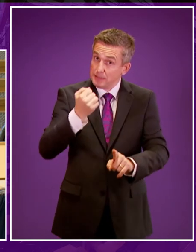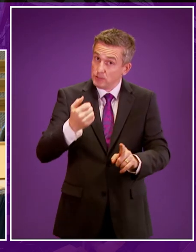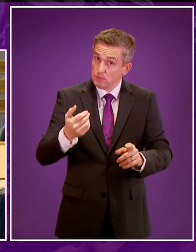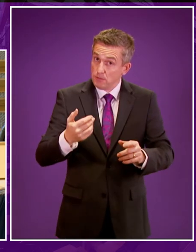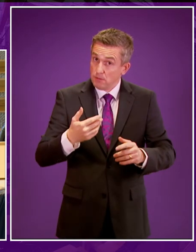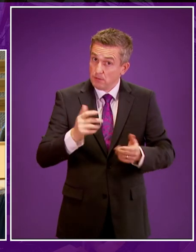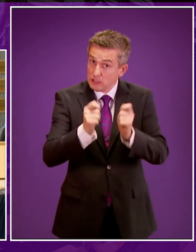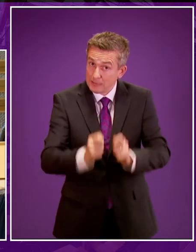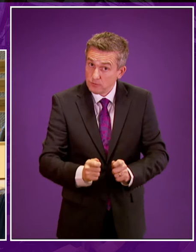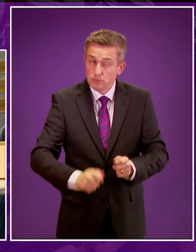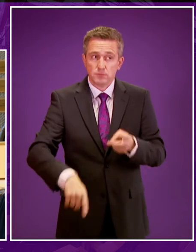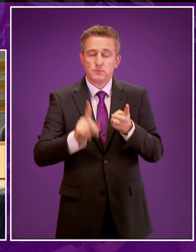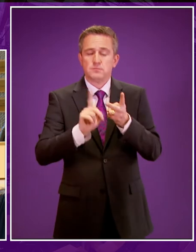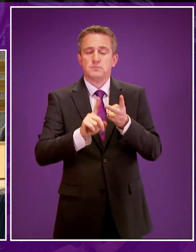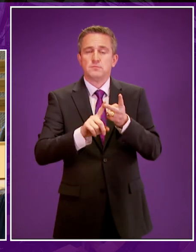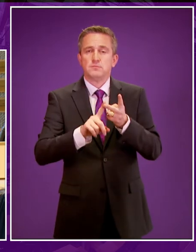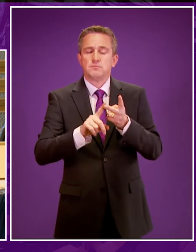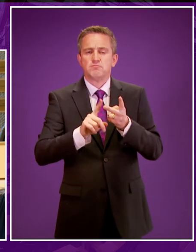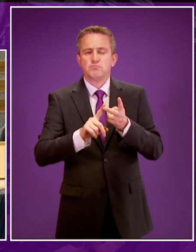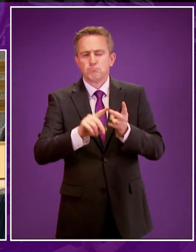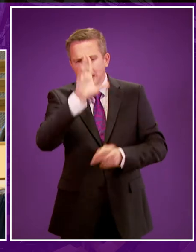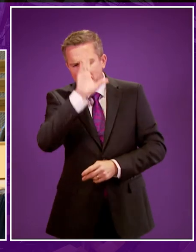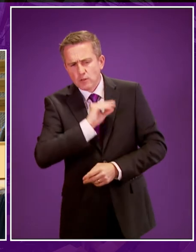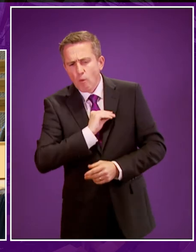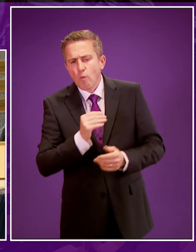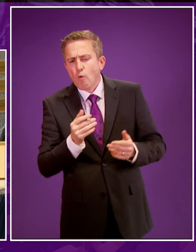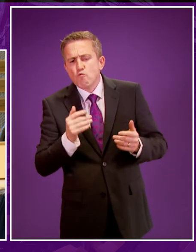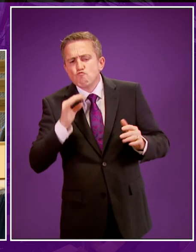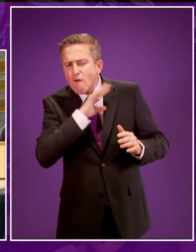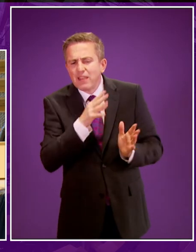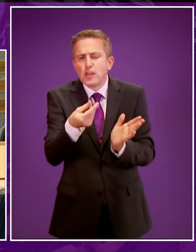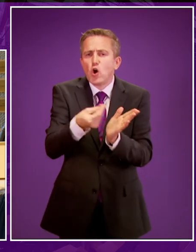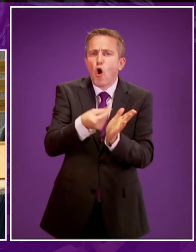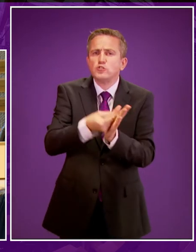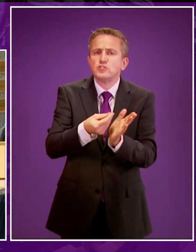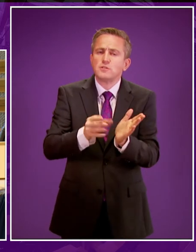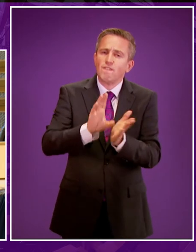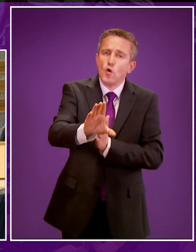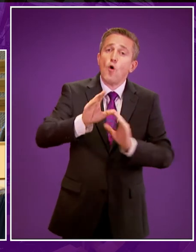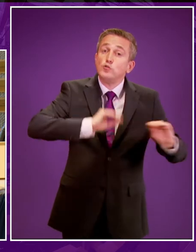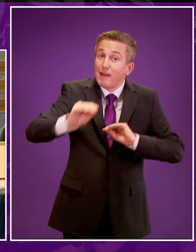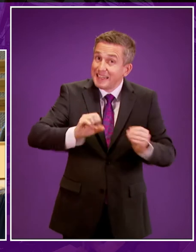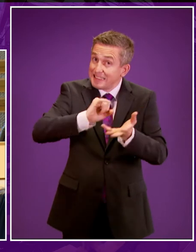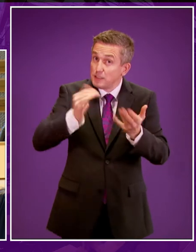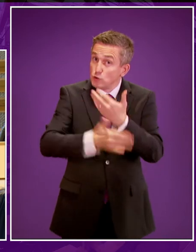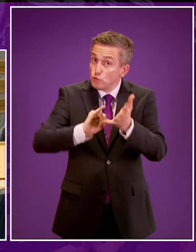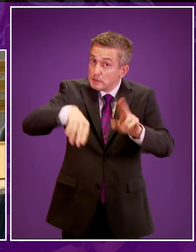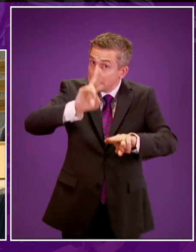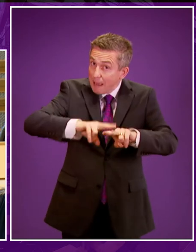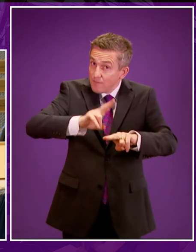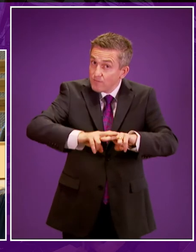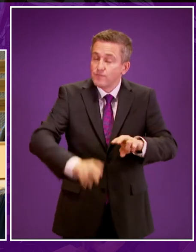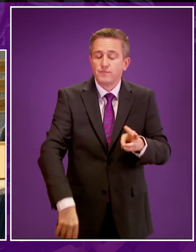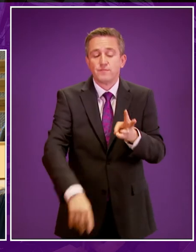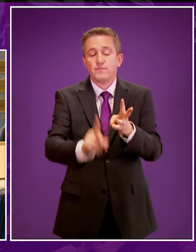Secondly, what efforts have been made to provide an accurate estimate of the ongoing costs of training these staff? And thirdly, in light of some of the evidence